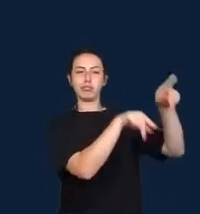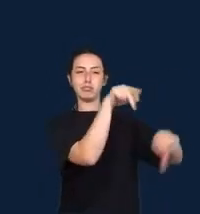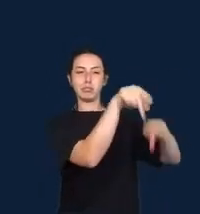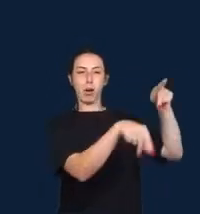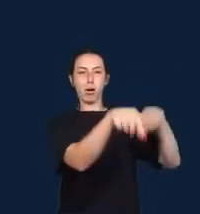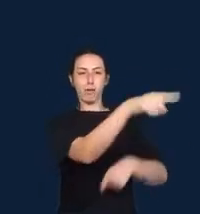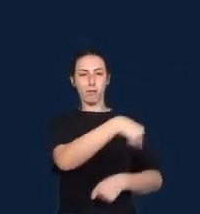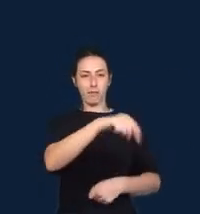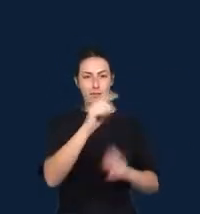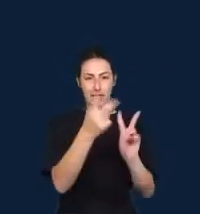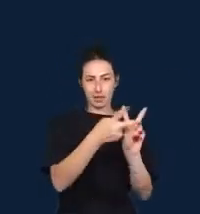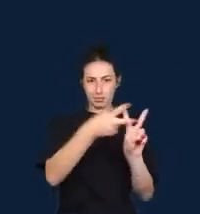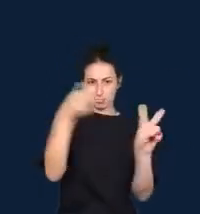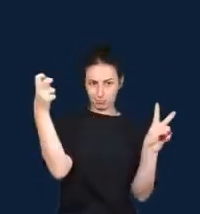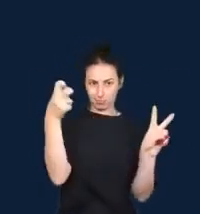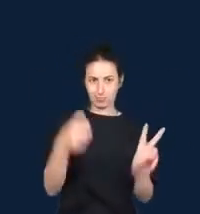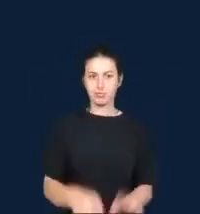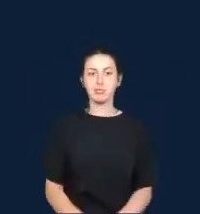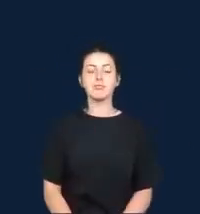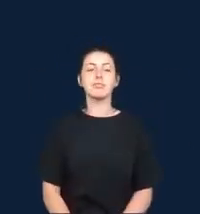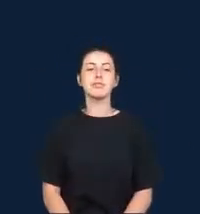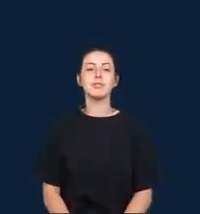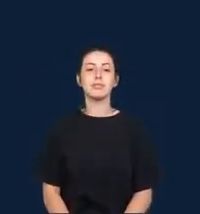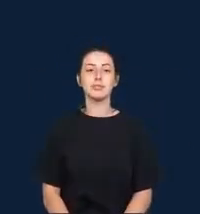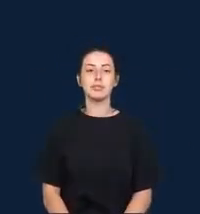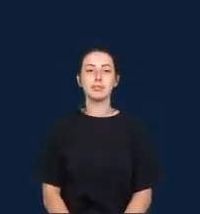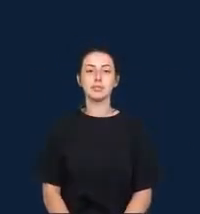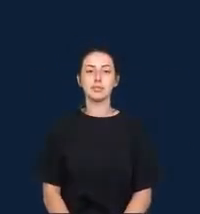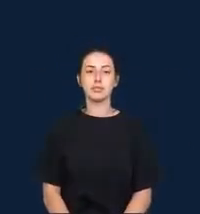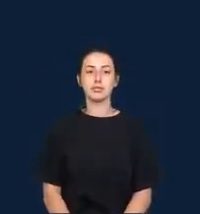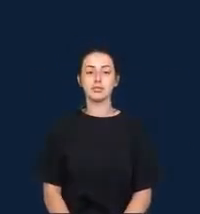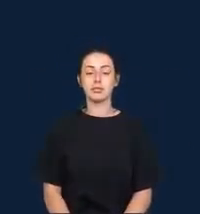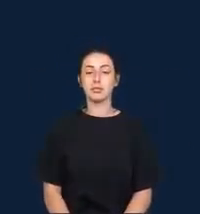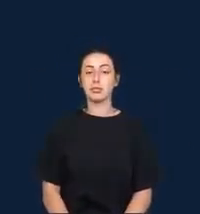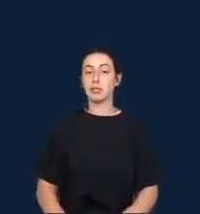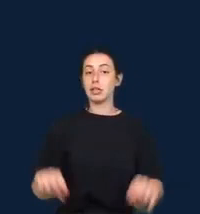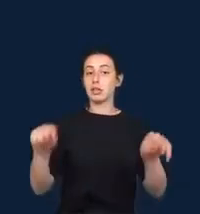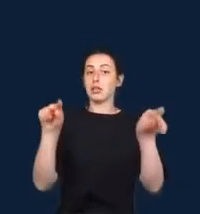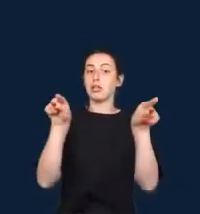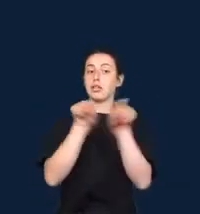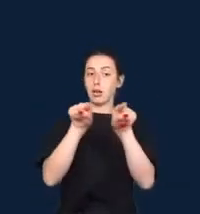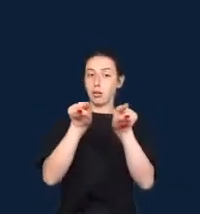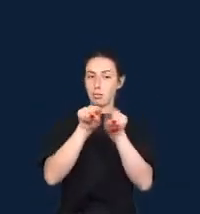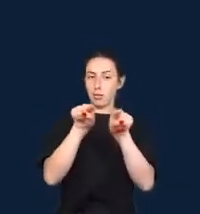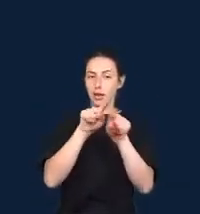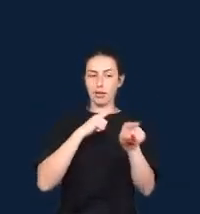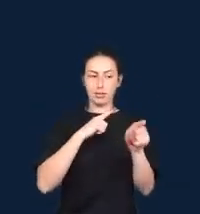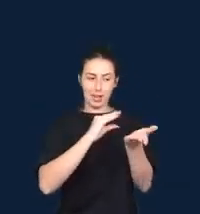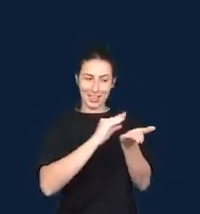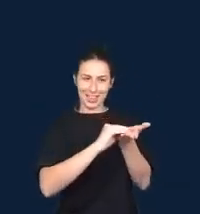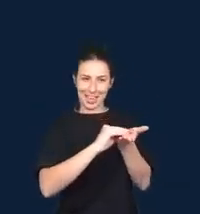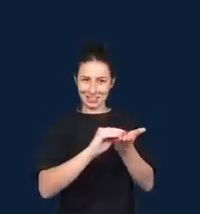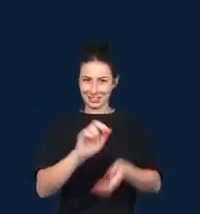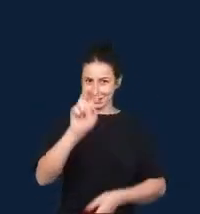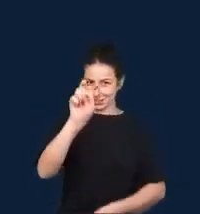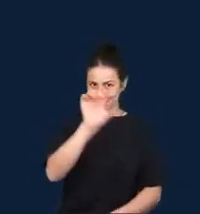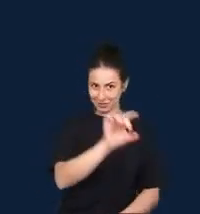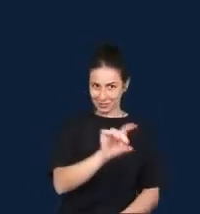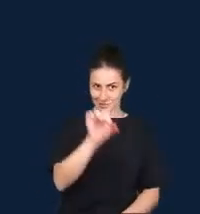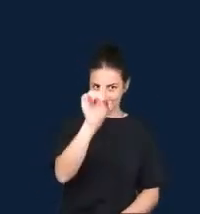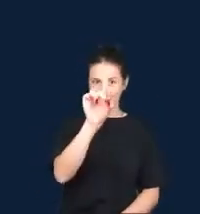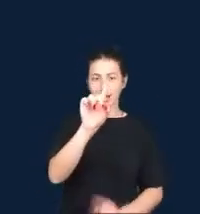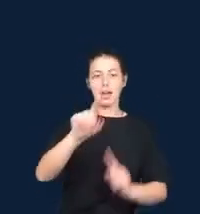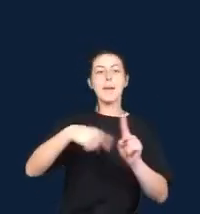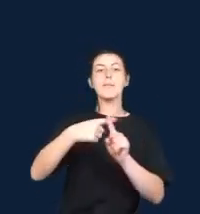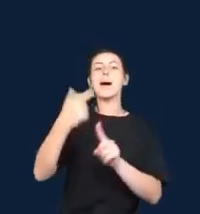In addition to misrepresentation by means of 5D data. In addition problem that Kukutai and Walter raise is what they call